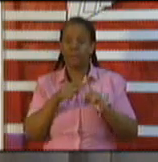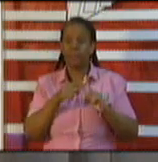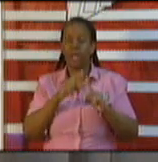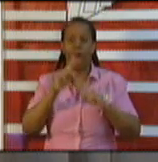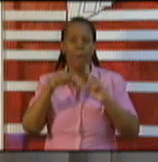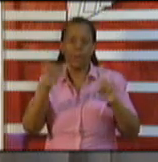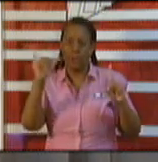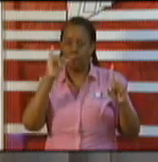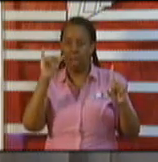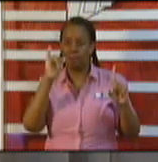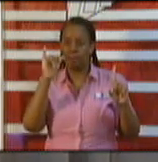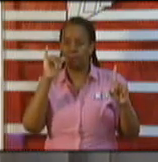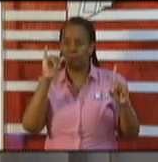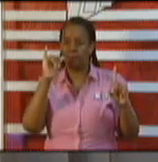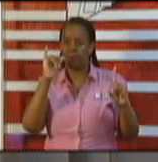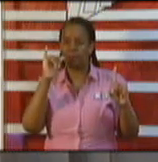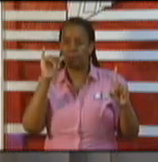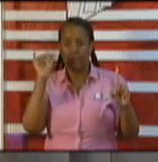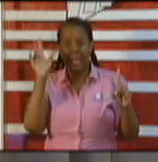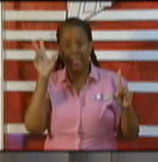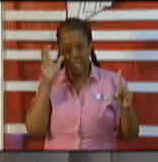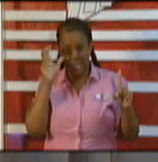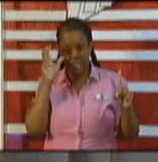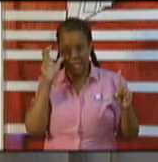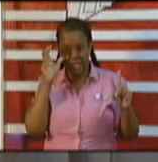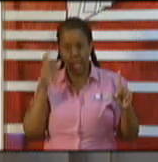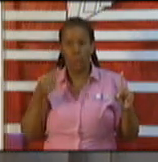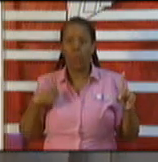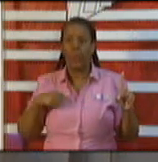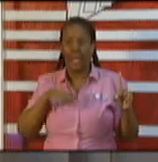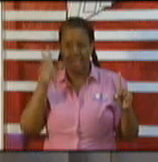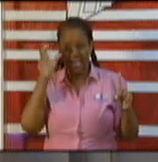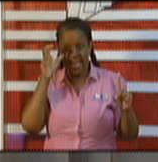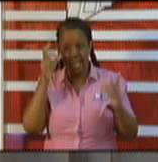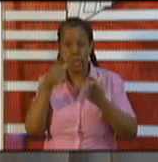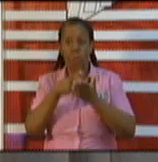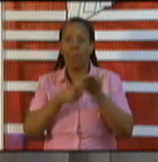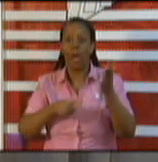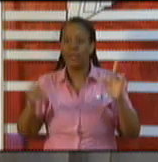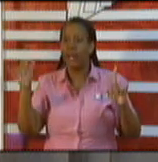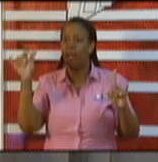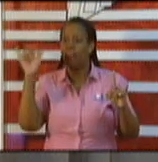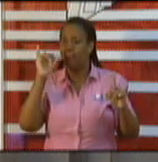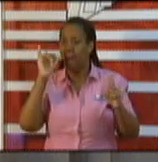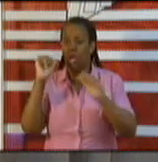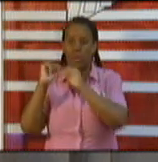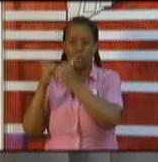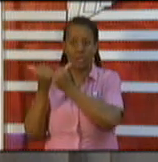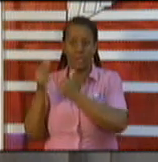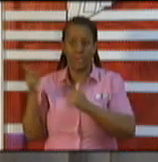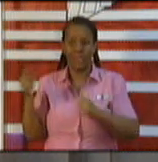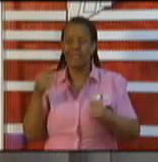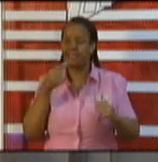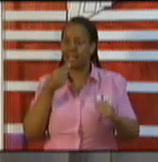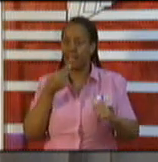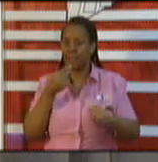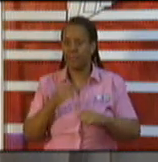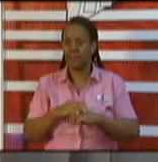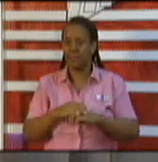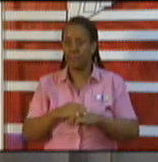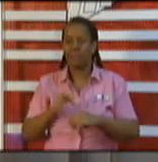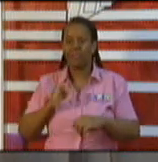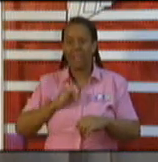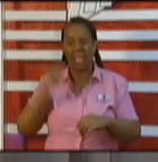very carefully to what was said by the stakeholders we think it is a step in the right direction we think it was a very mature